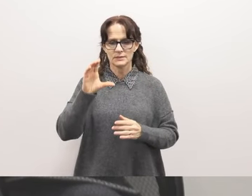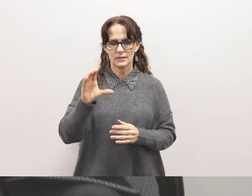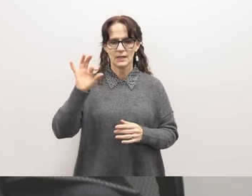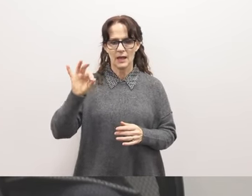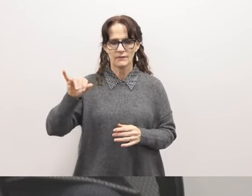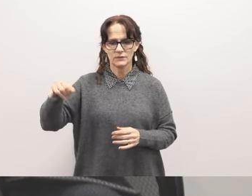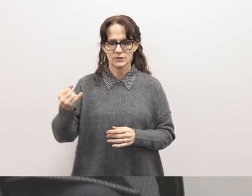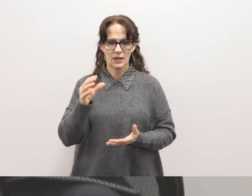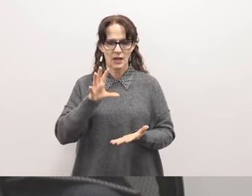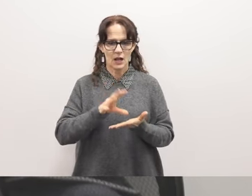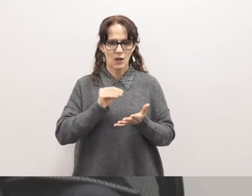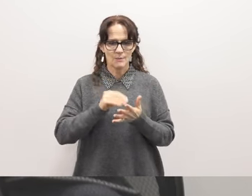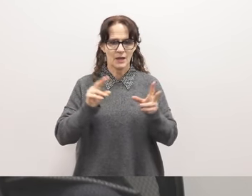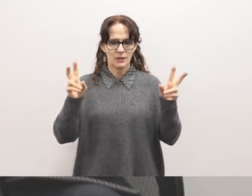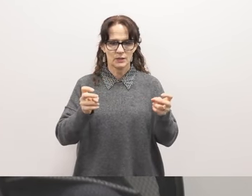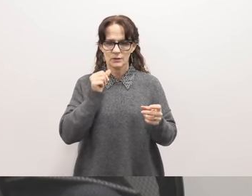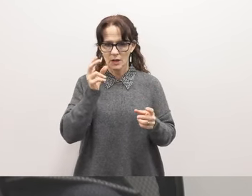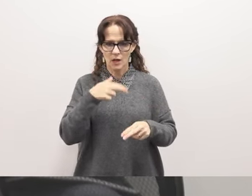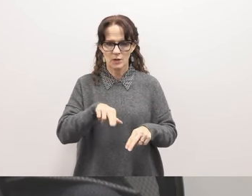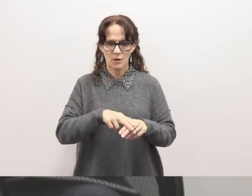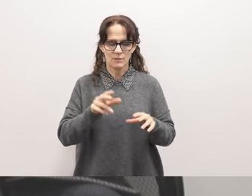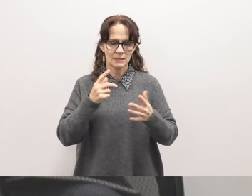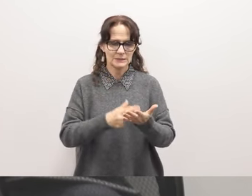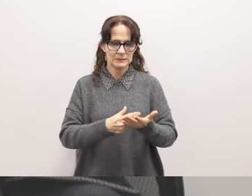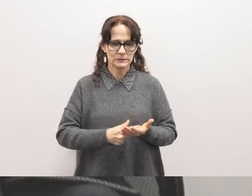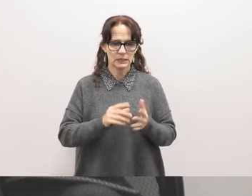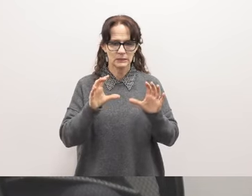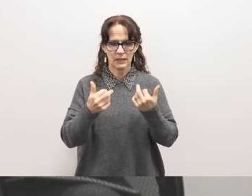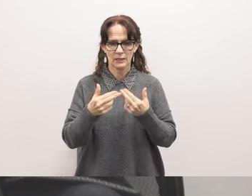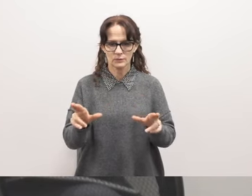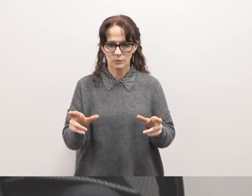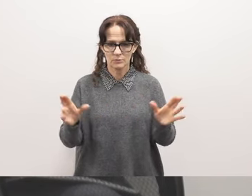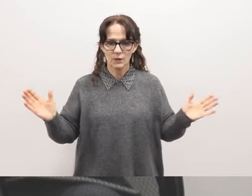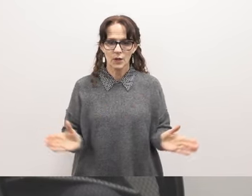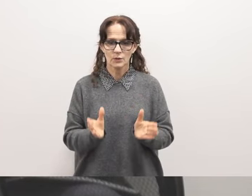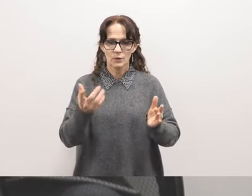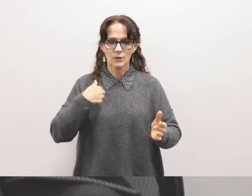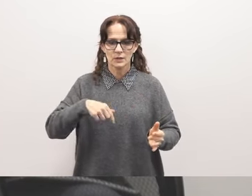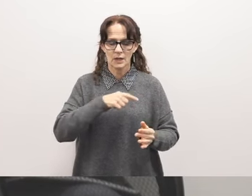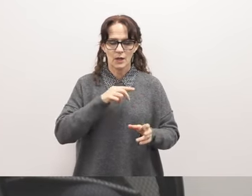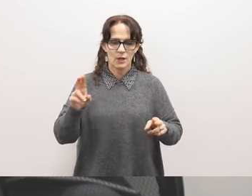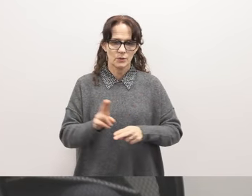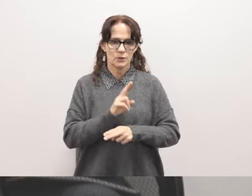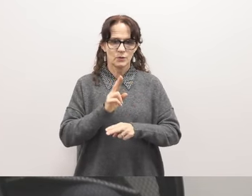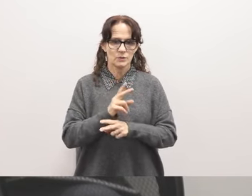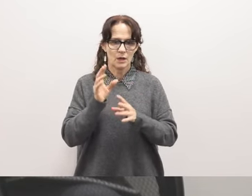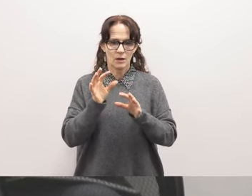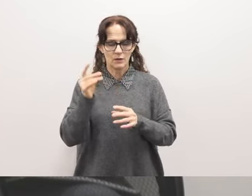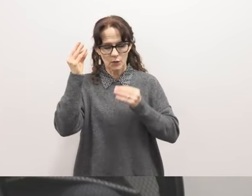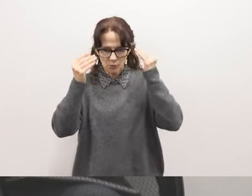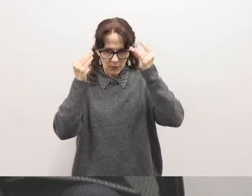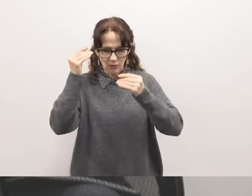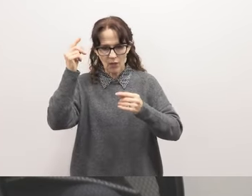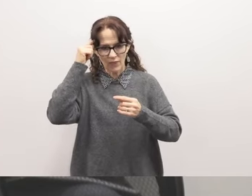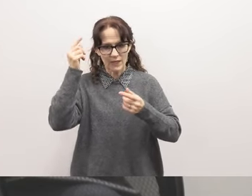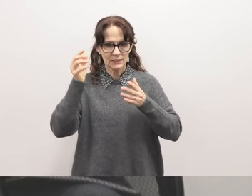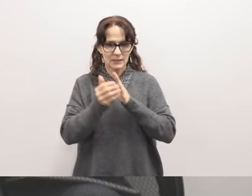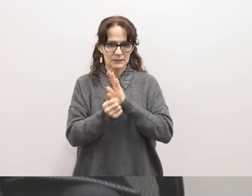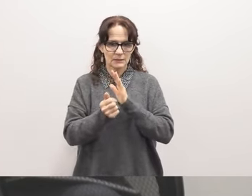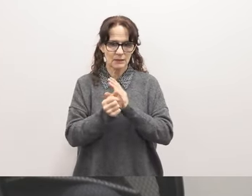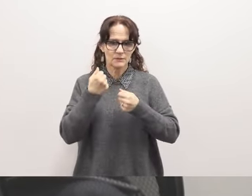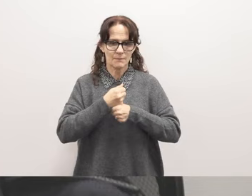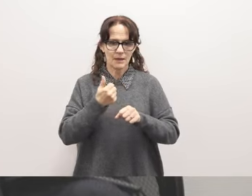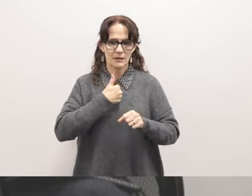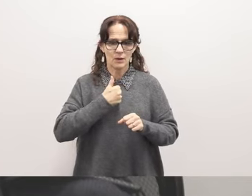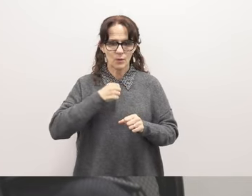to learn about issues that aren't normally talked about in classrooms, and they have encouraged us to use our own critical thinking skills to be able to form our own opinions.